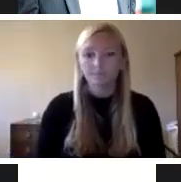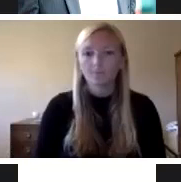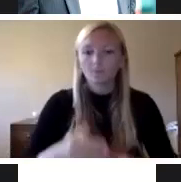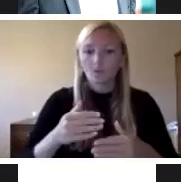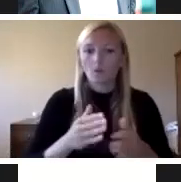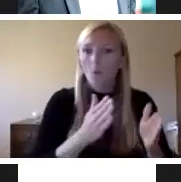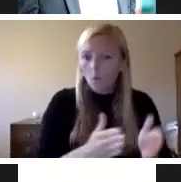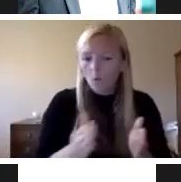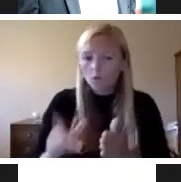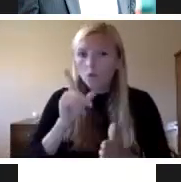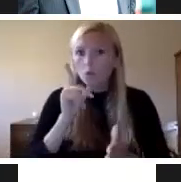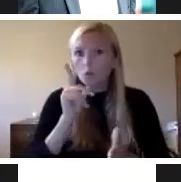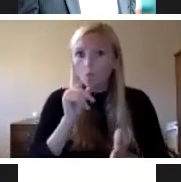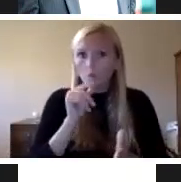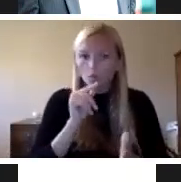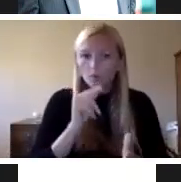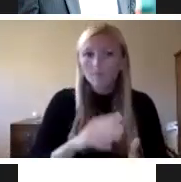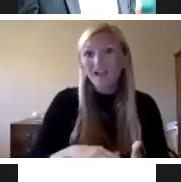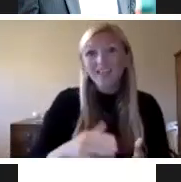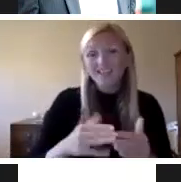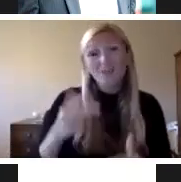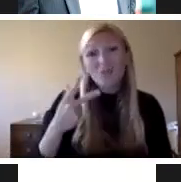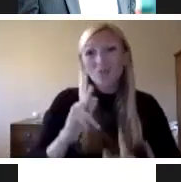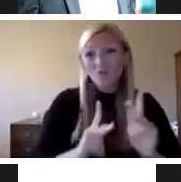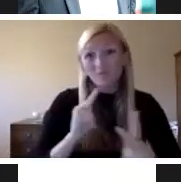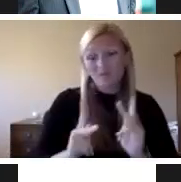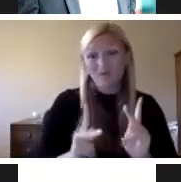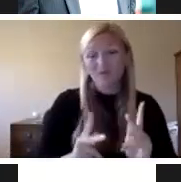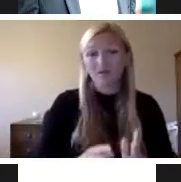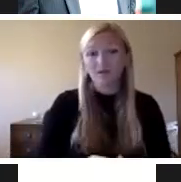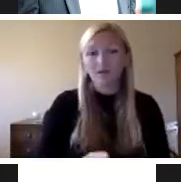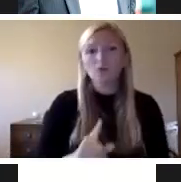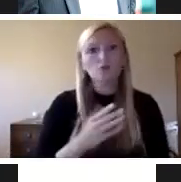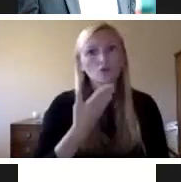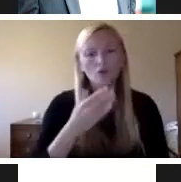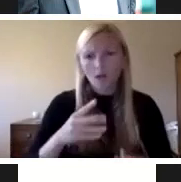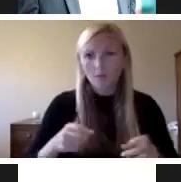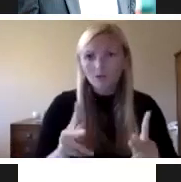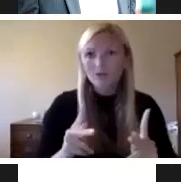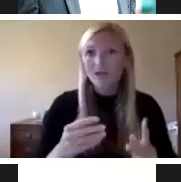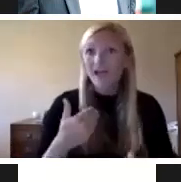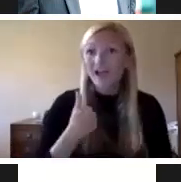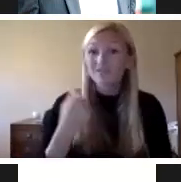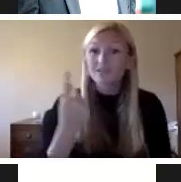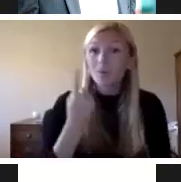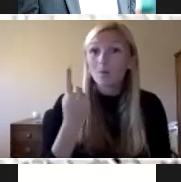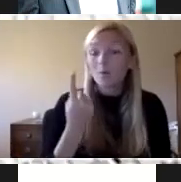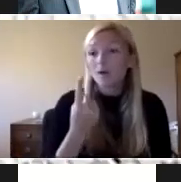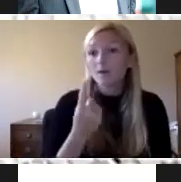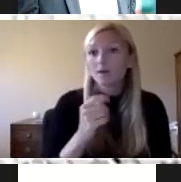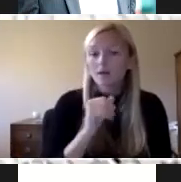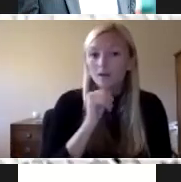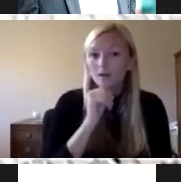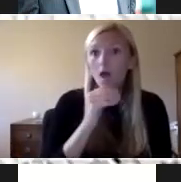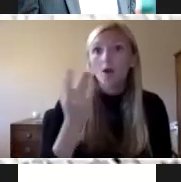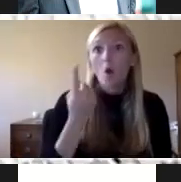should be at least three people deep, but really a good opportunity to have somebody maybe not necessarily on the primary site.